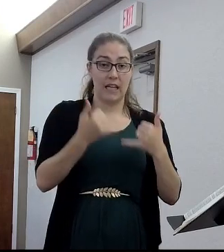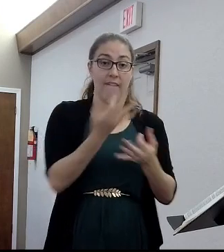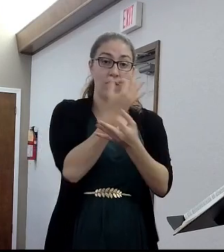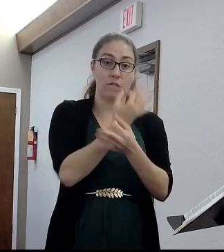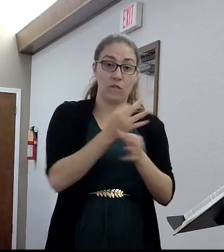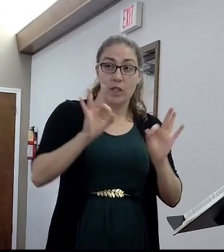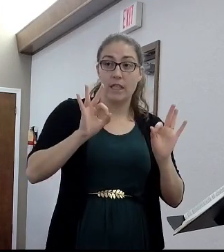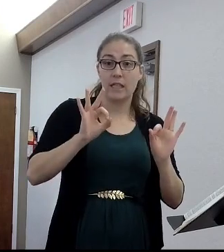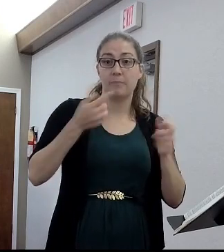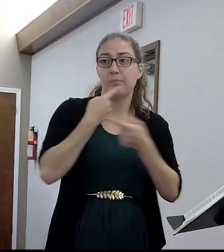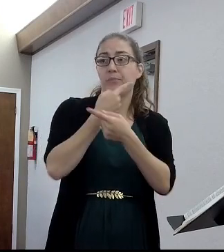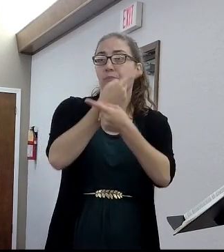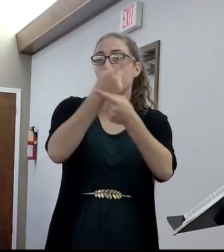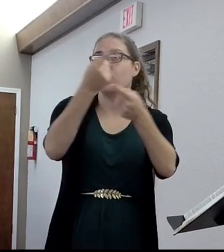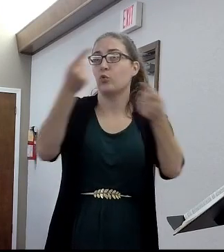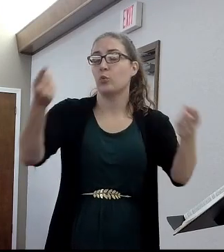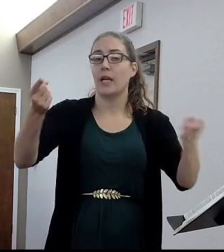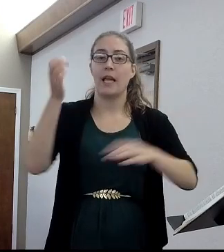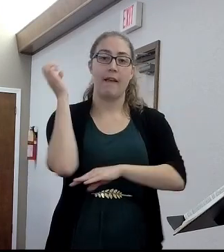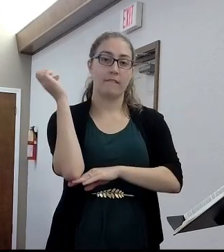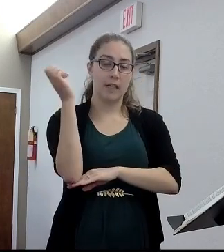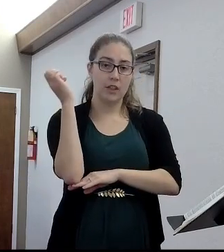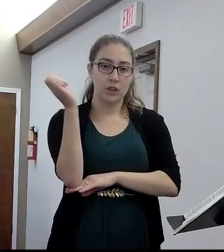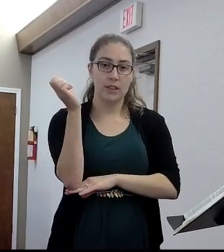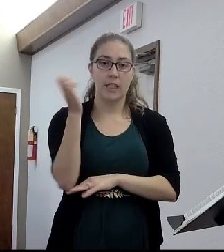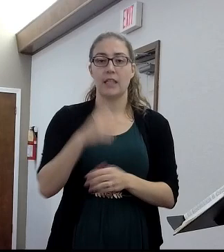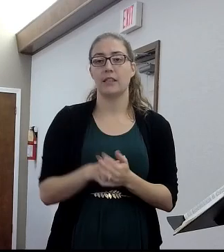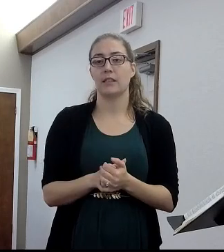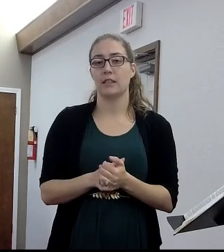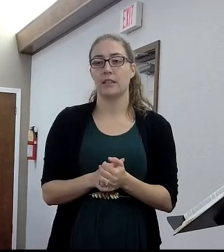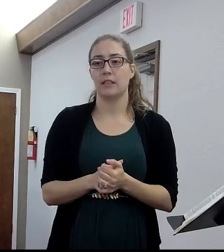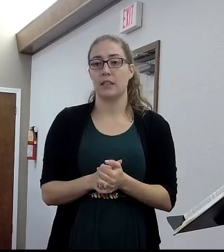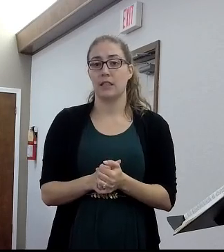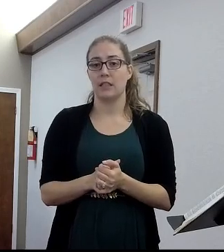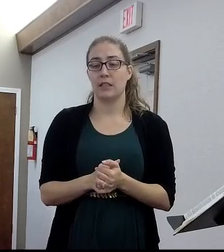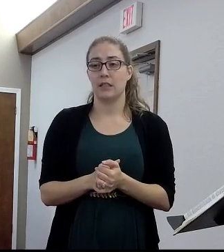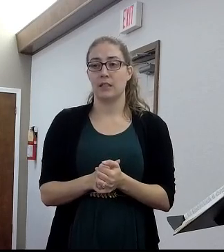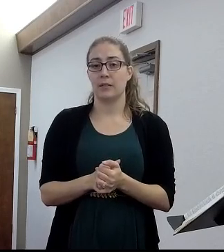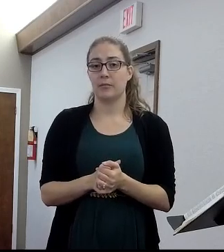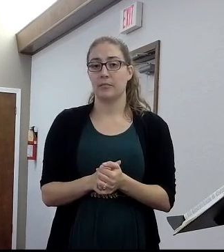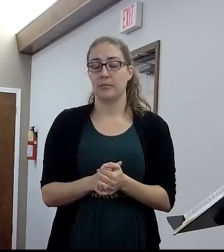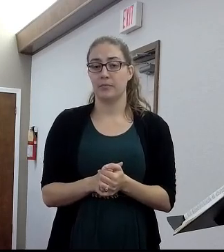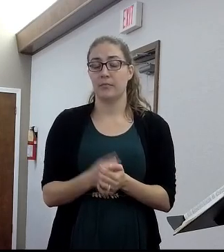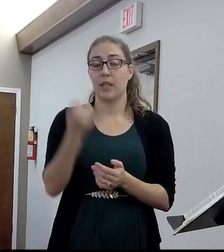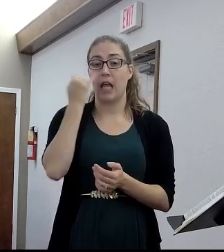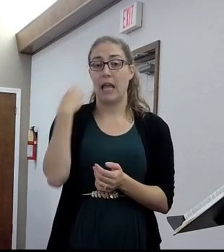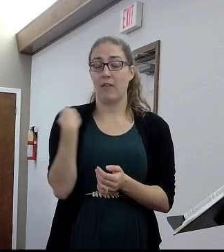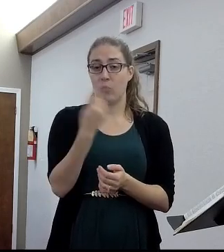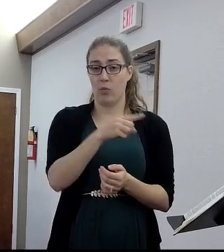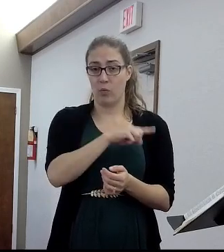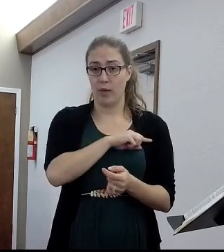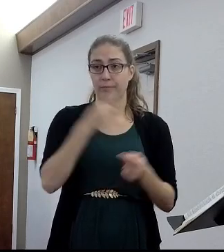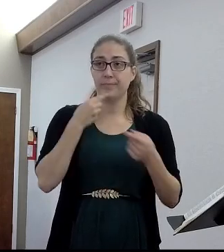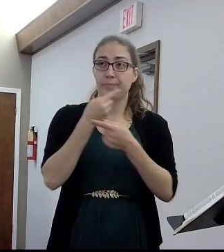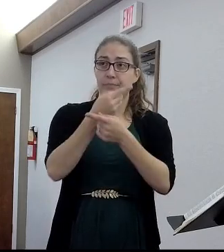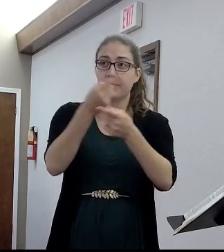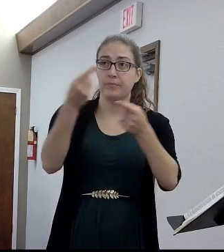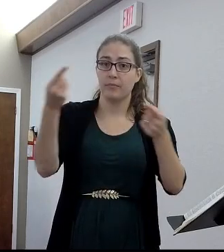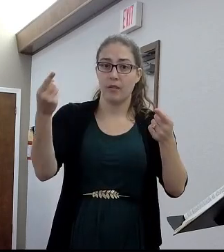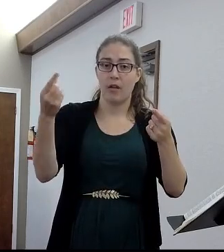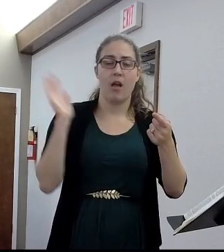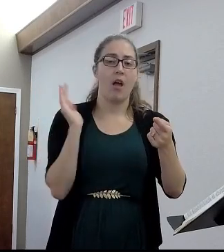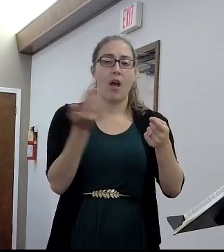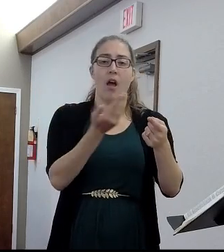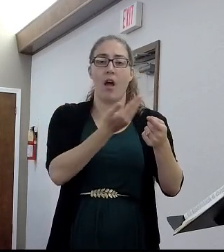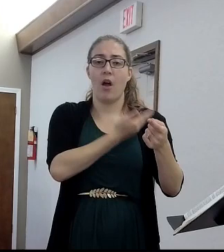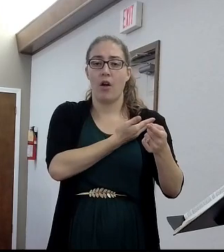today, albeit a little more diminished than it was a generation ago. If we'll do it, our children and